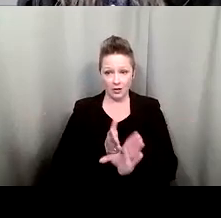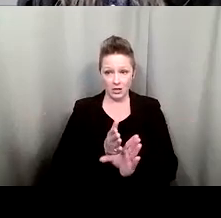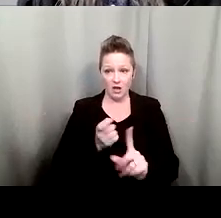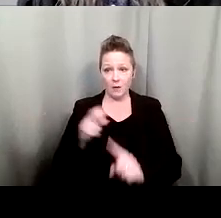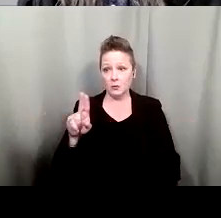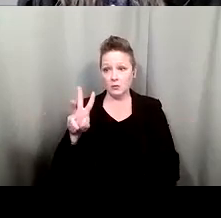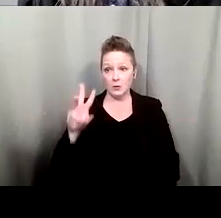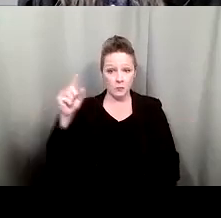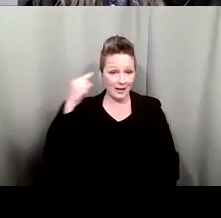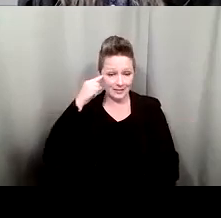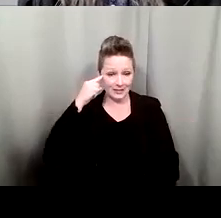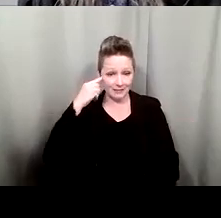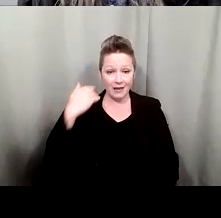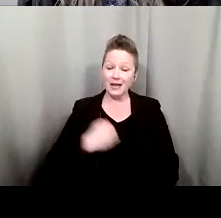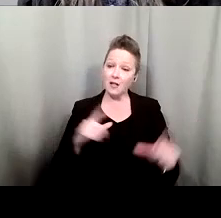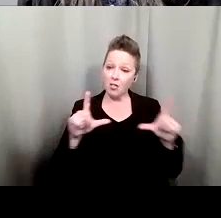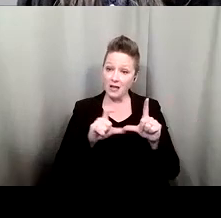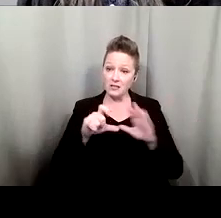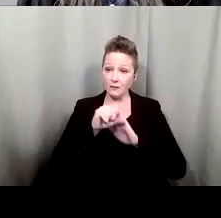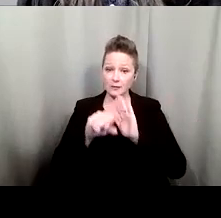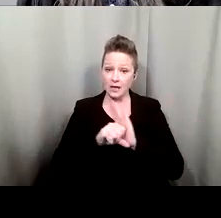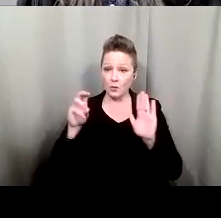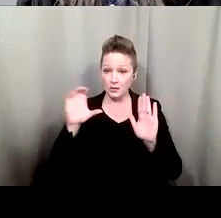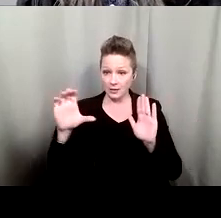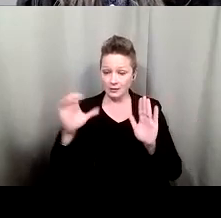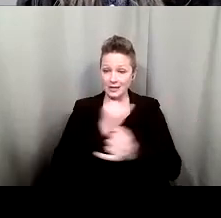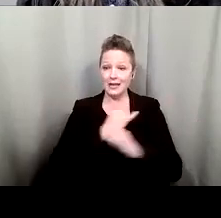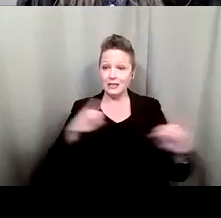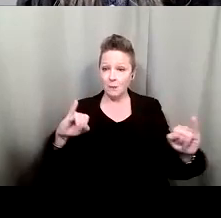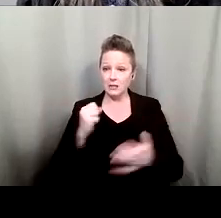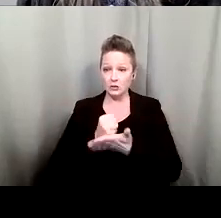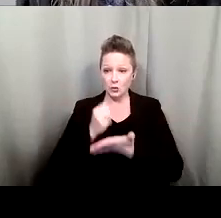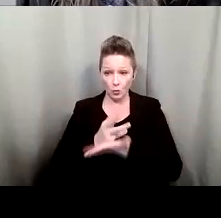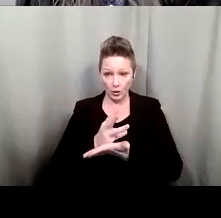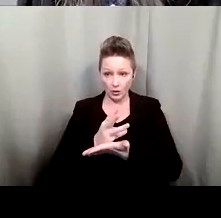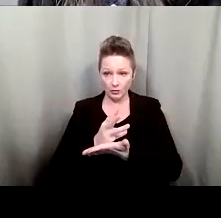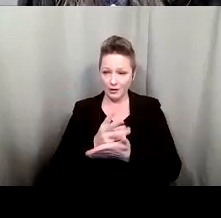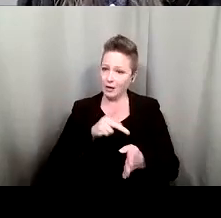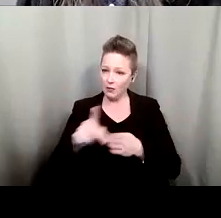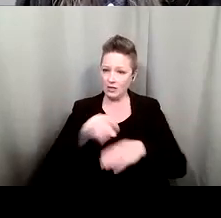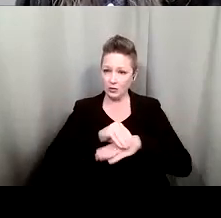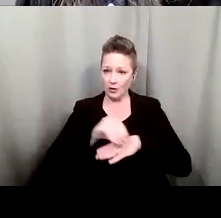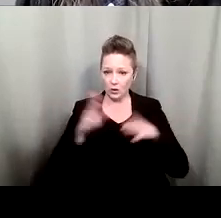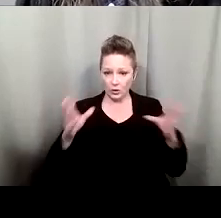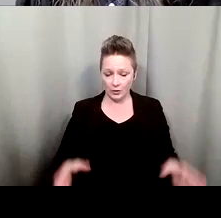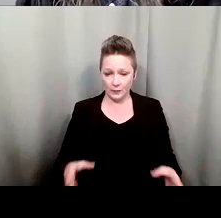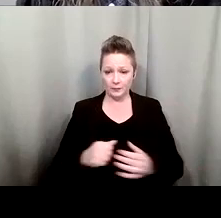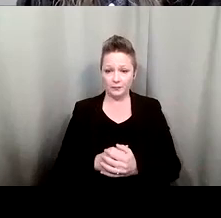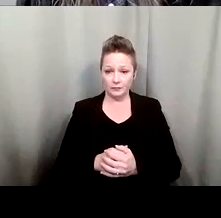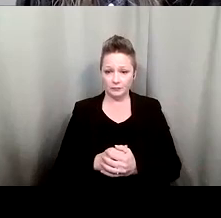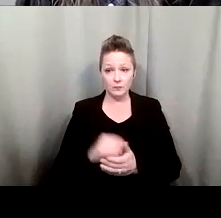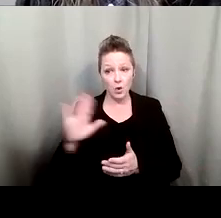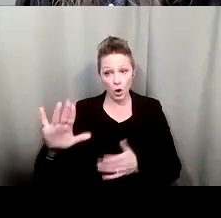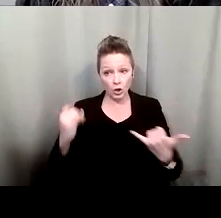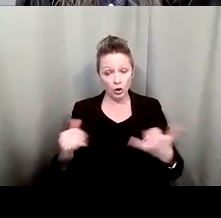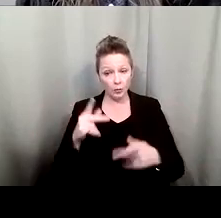UW-Madison and is licensed by the State of Wisconsin as an independent social worker and a professional counselor. She has worked in her current